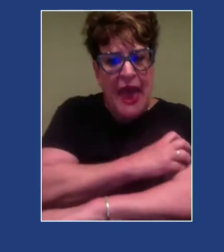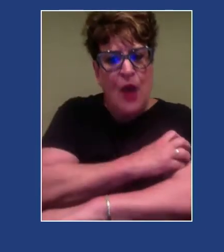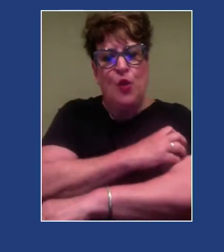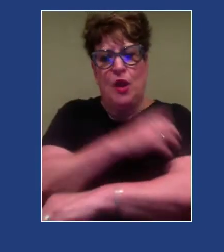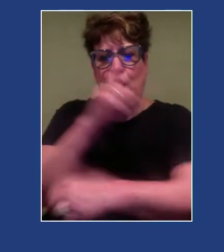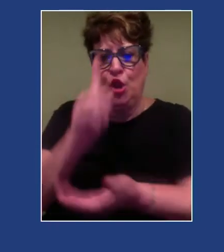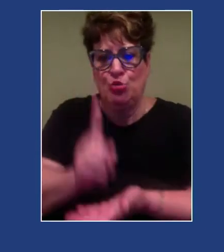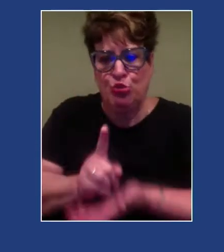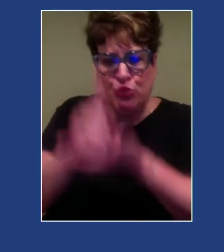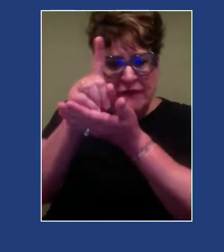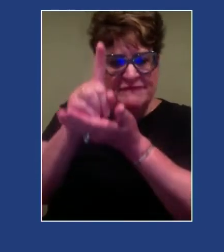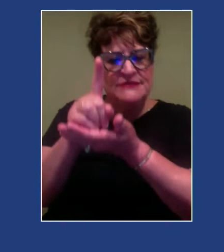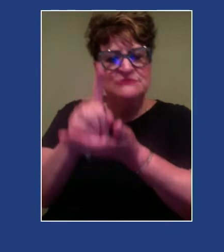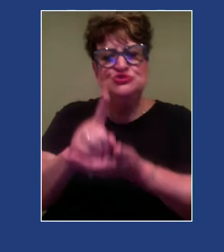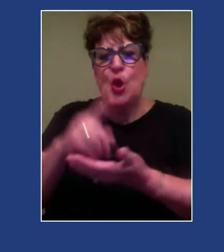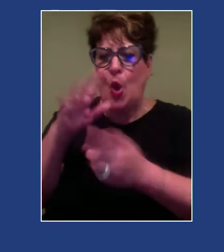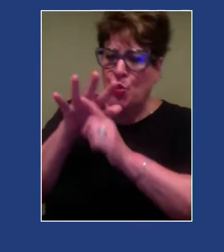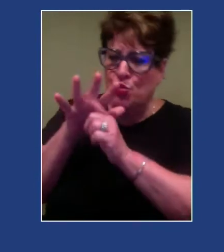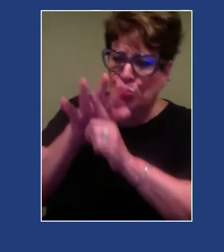counseling relationship.